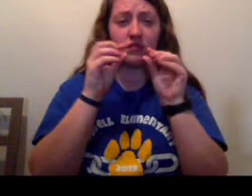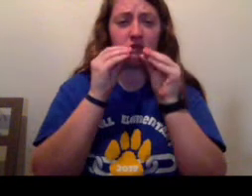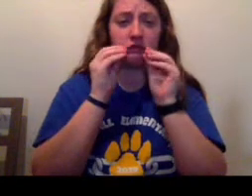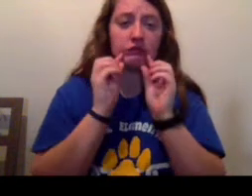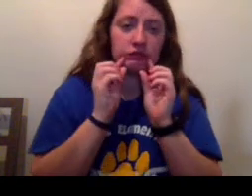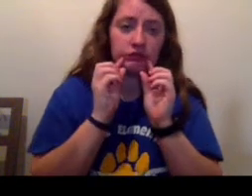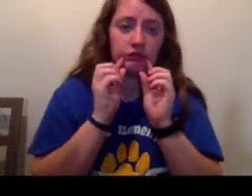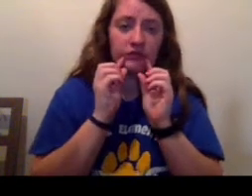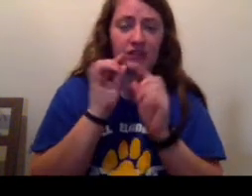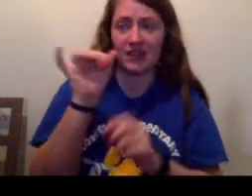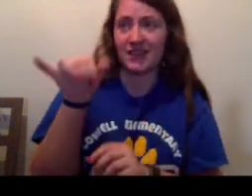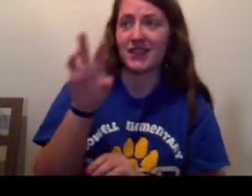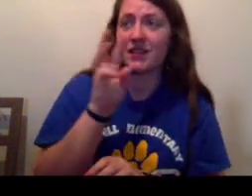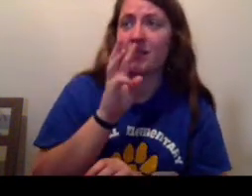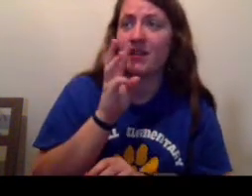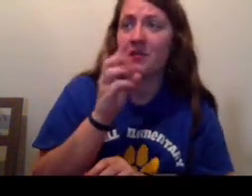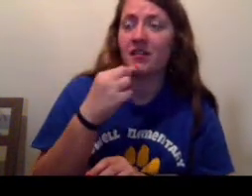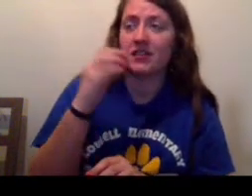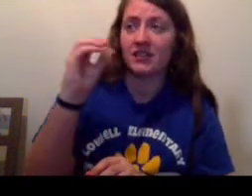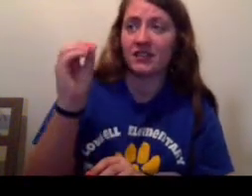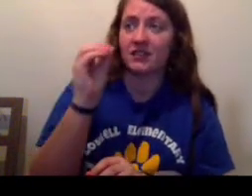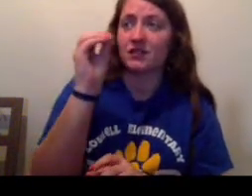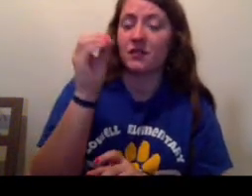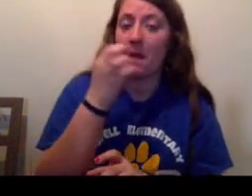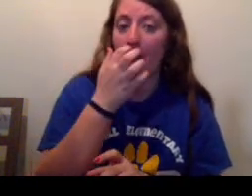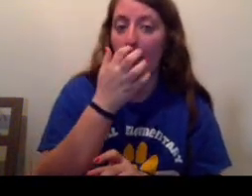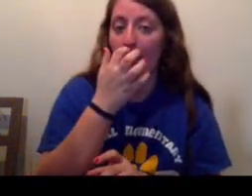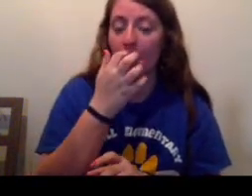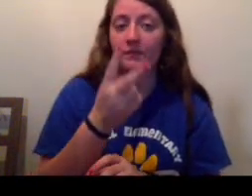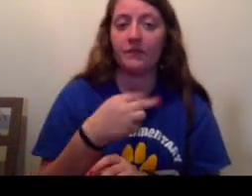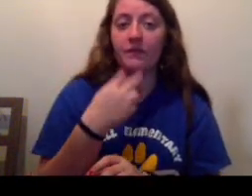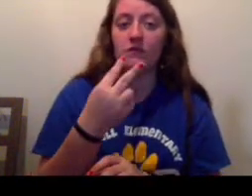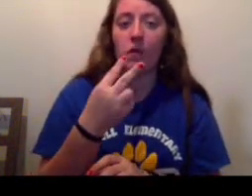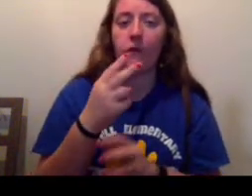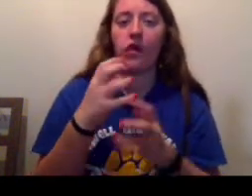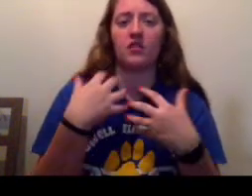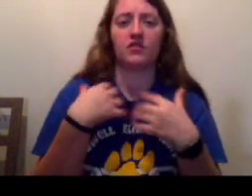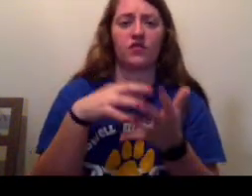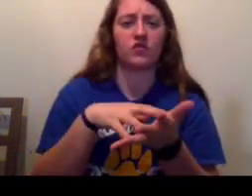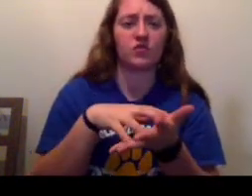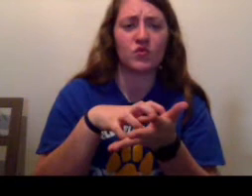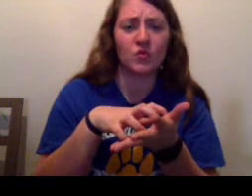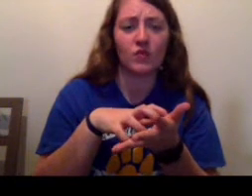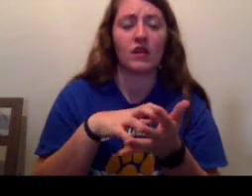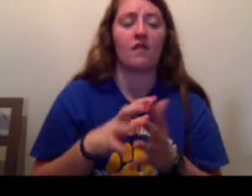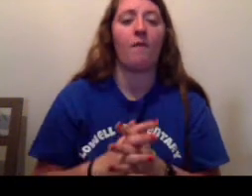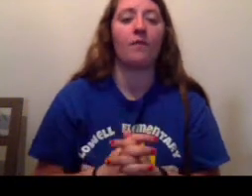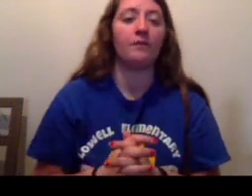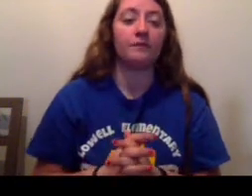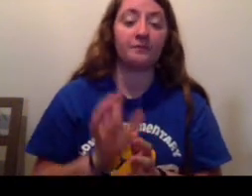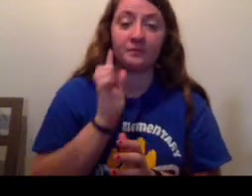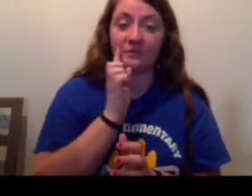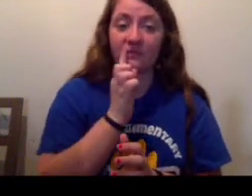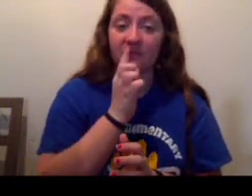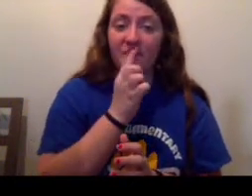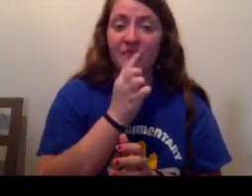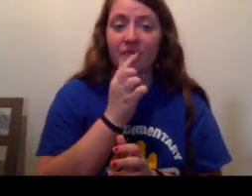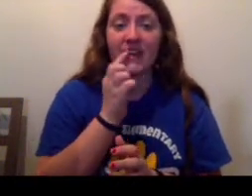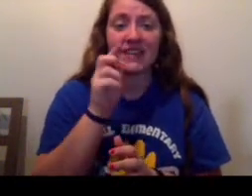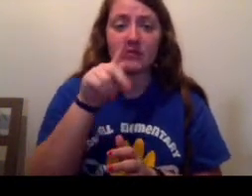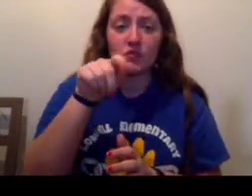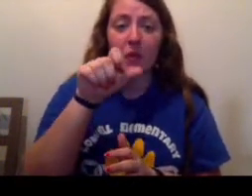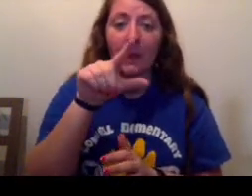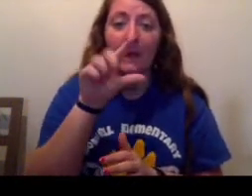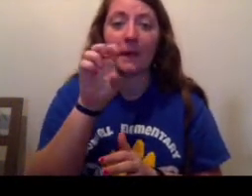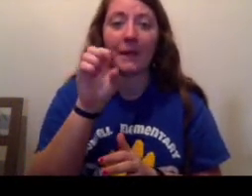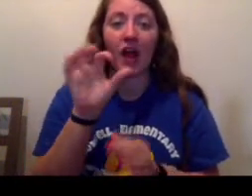Is that water? he asked. His voice was weak and raspy. His lips were so pale they